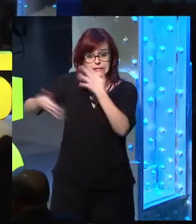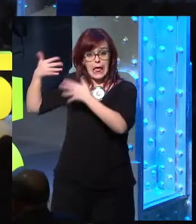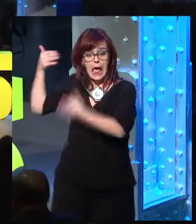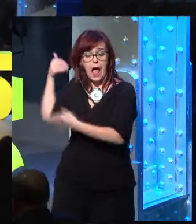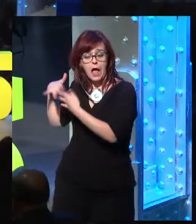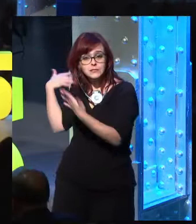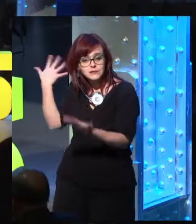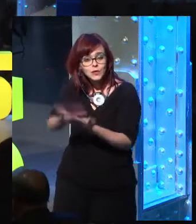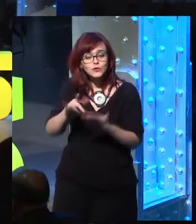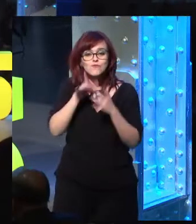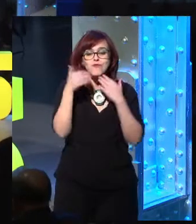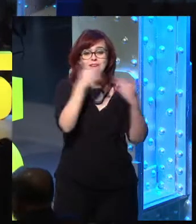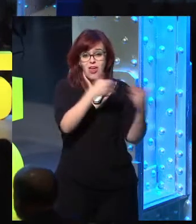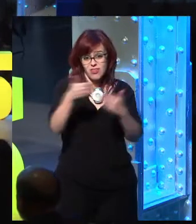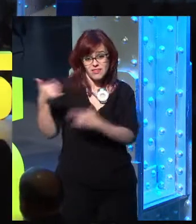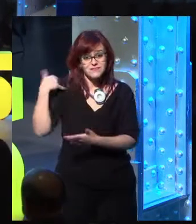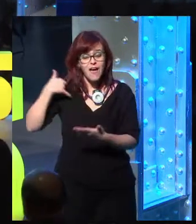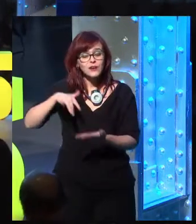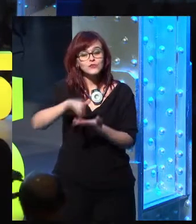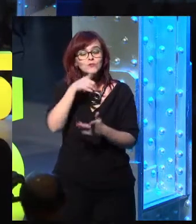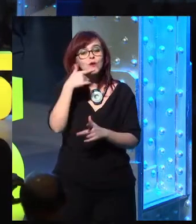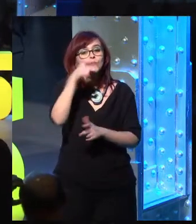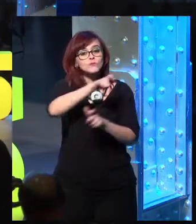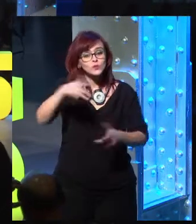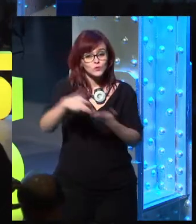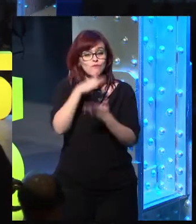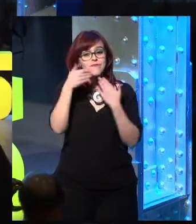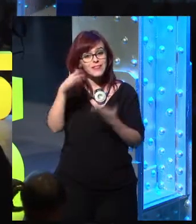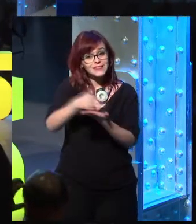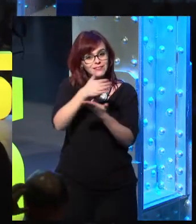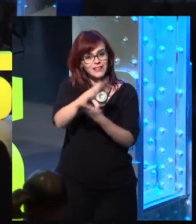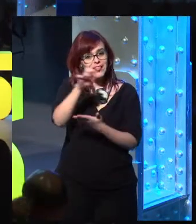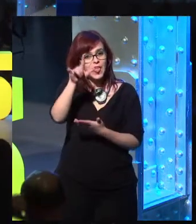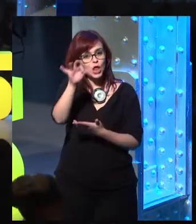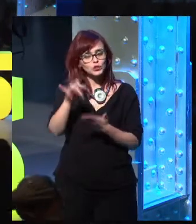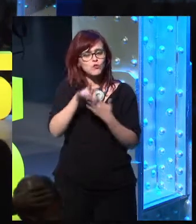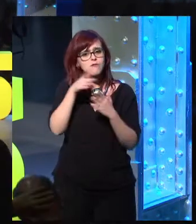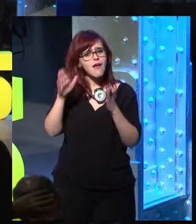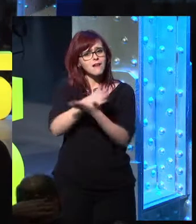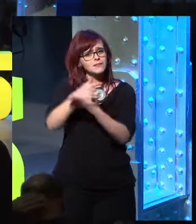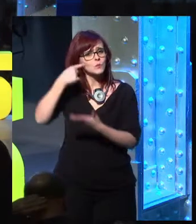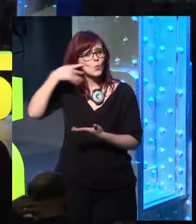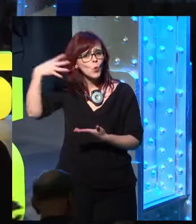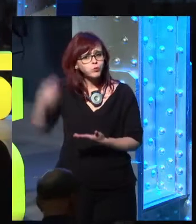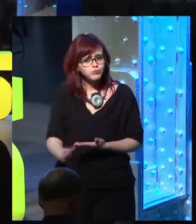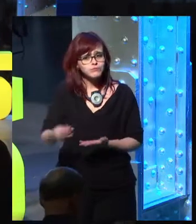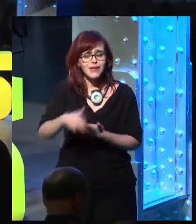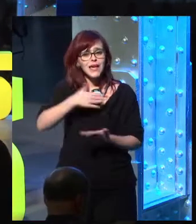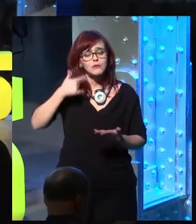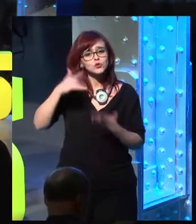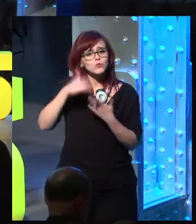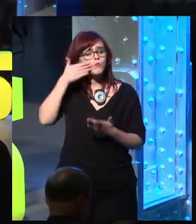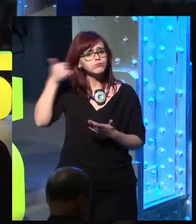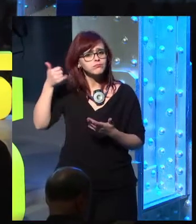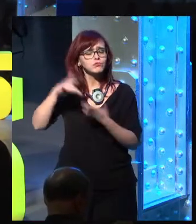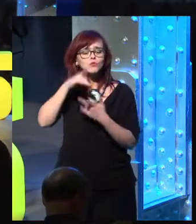last decades in this country. We've been thankful to everyone that have made possible that tell us this prestigious magazine that